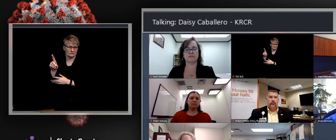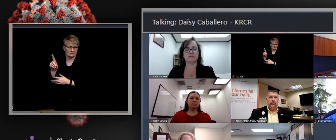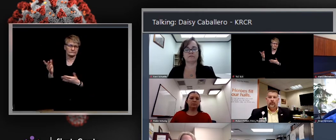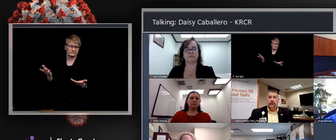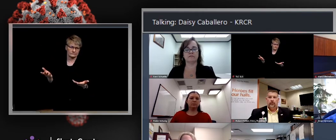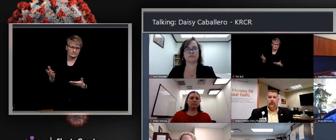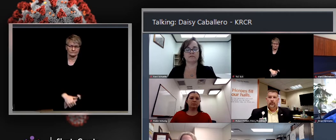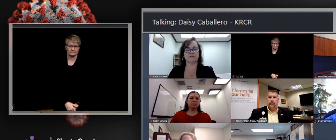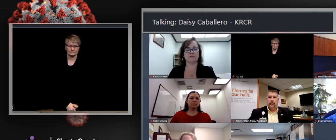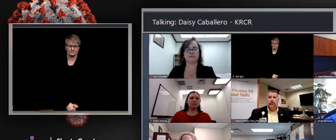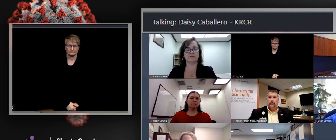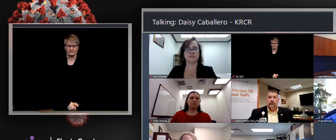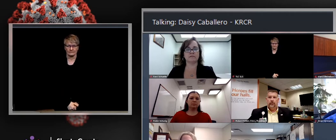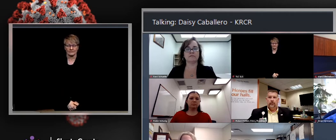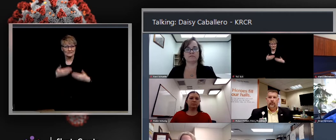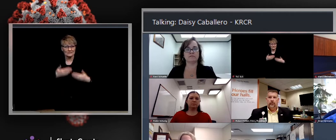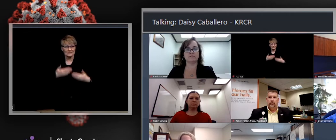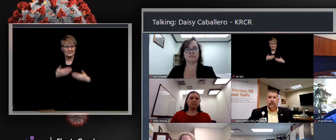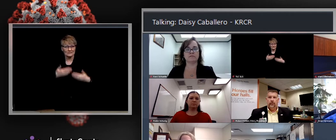Great. Thank you guys so much.